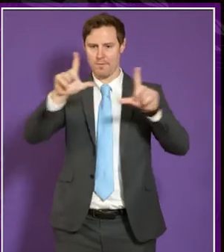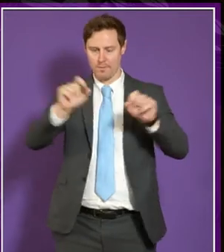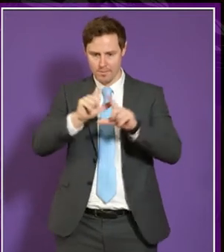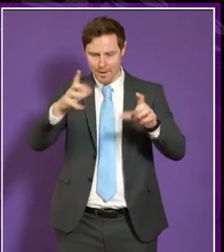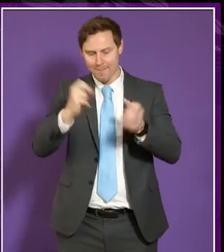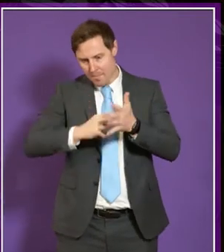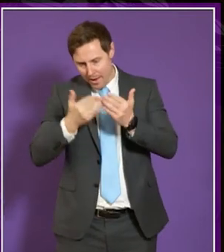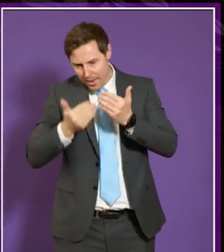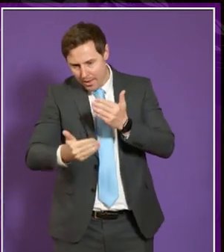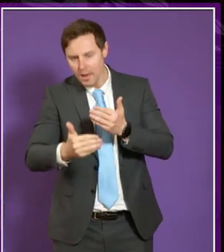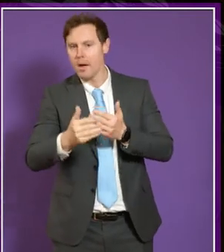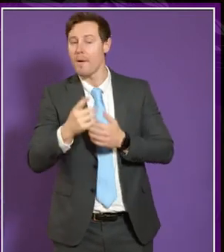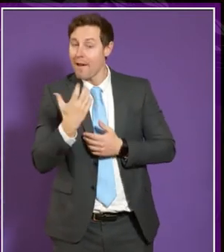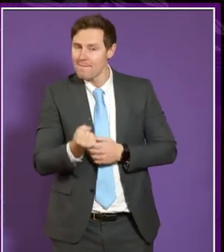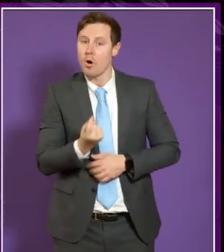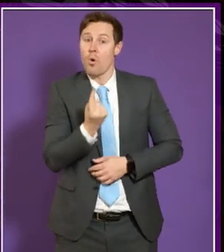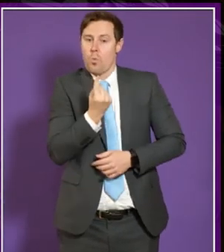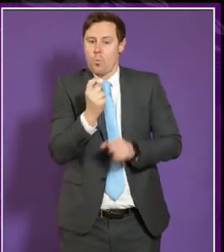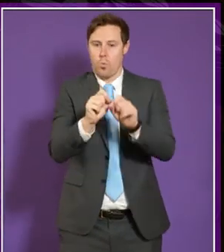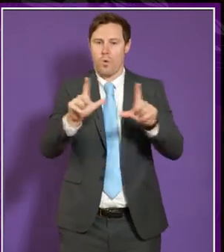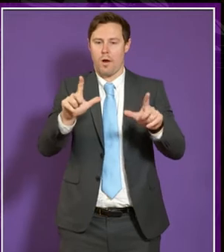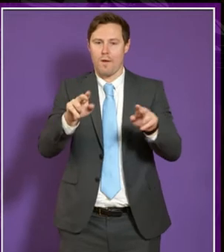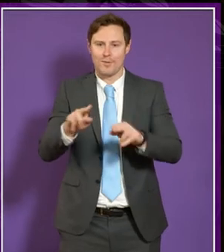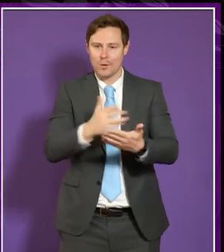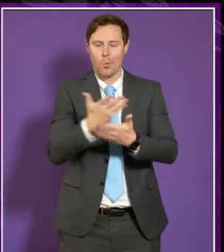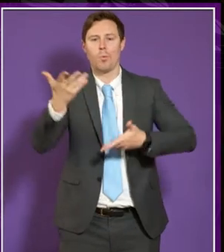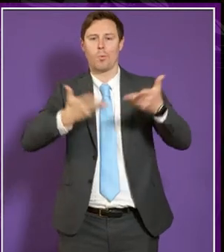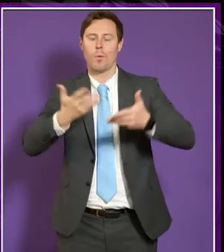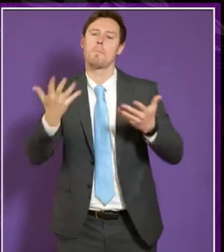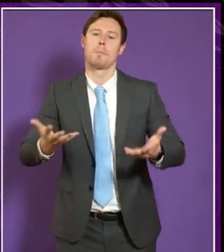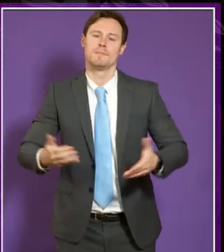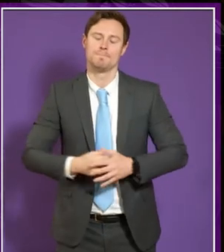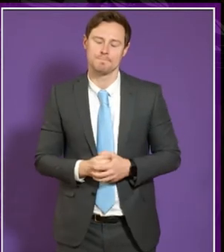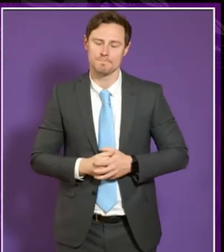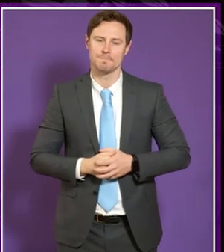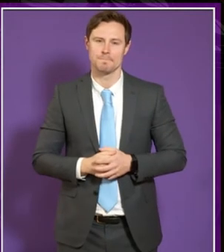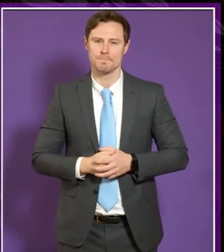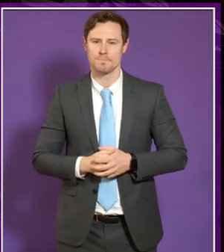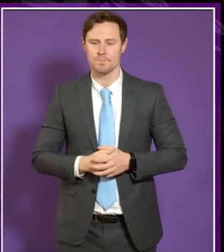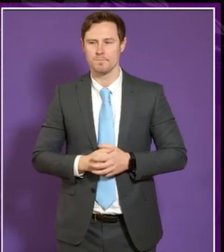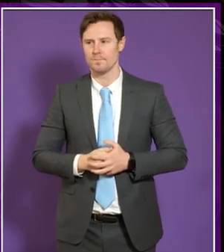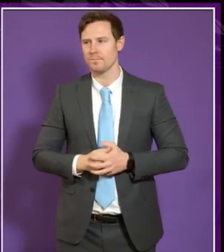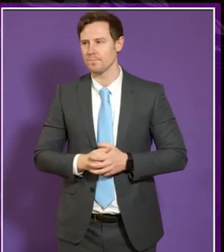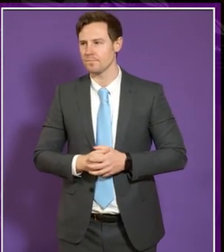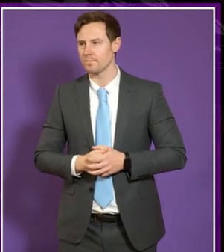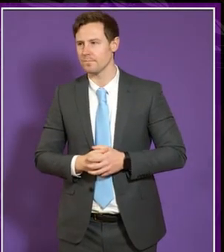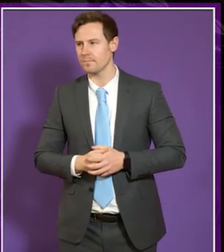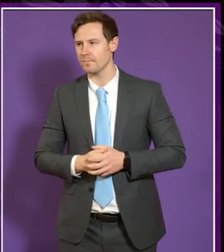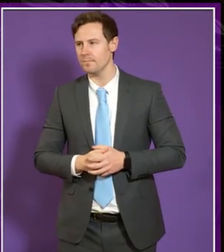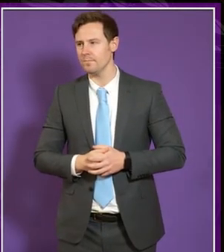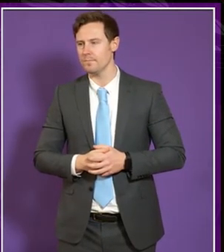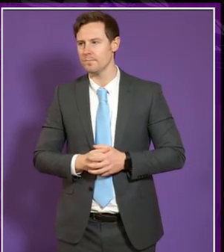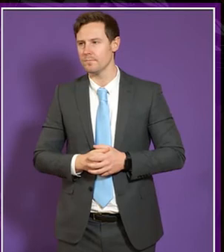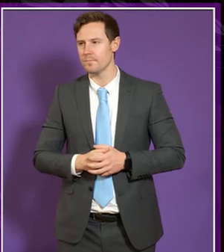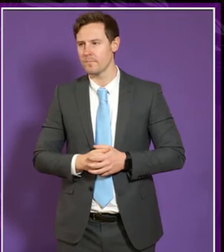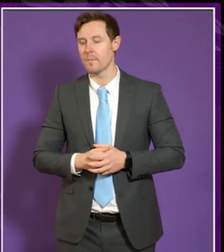of plans developing but we do have one video online just now on the website um i think for